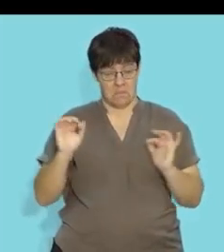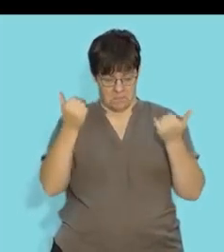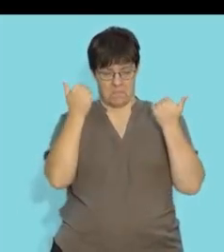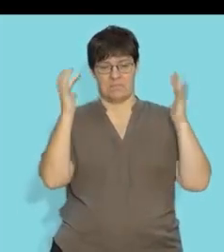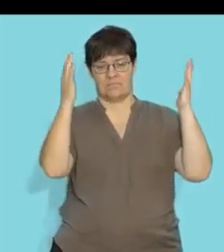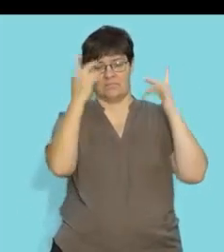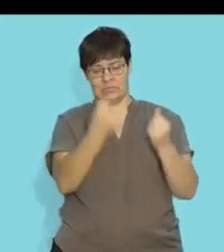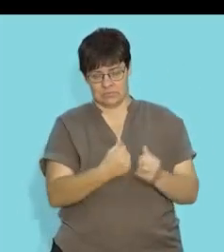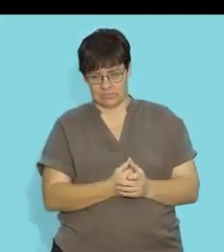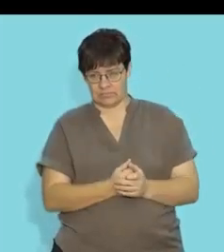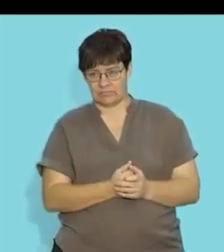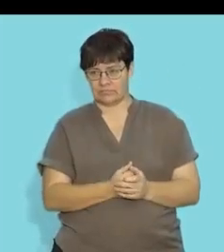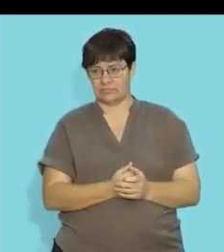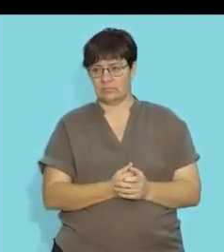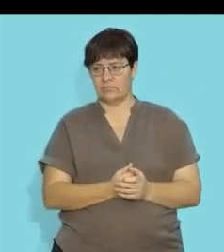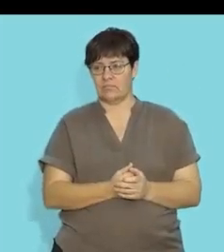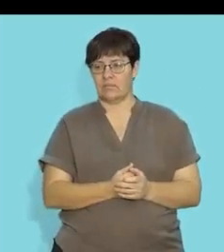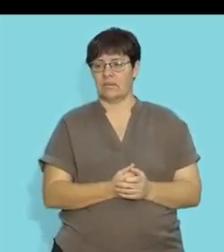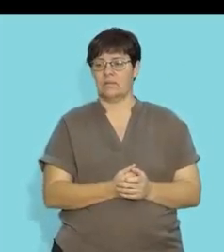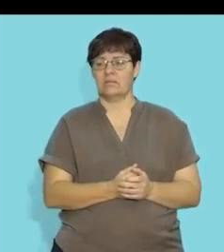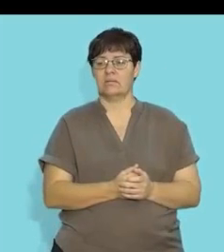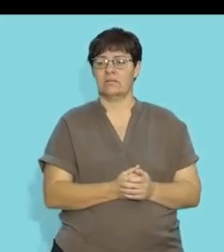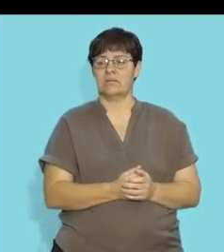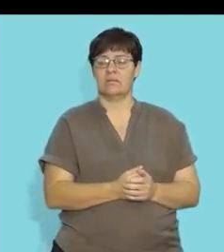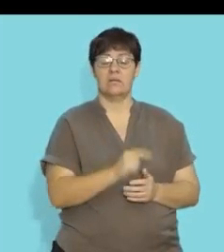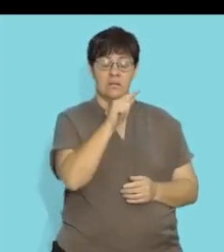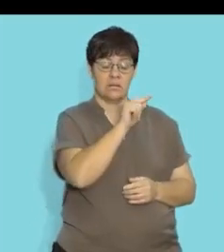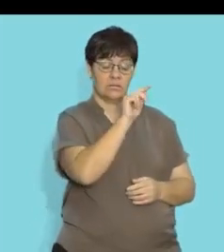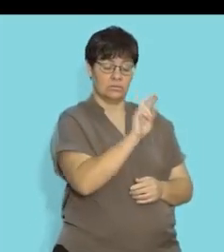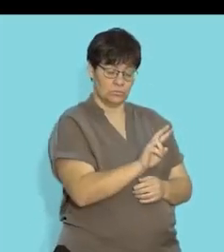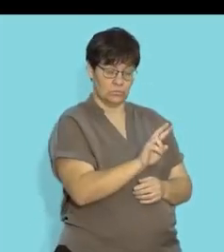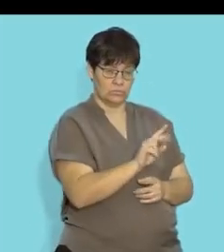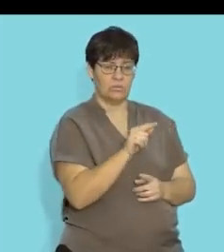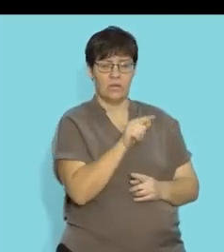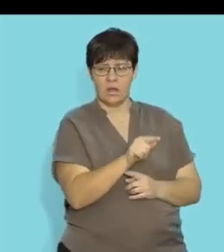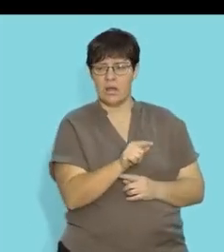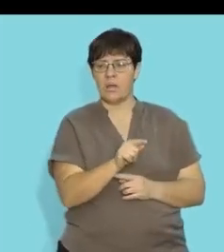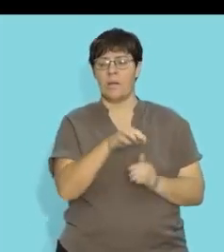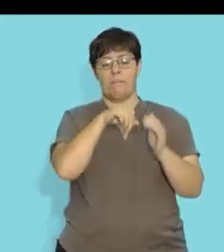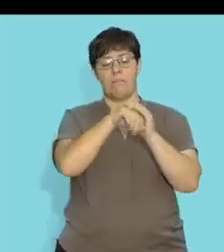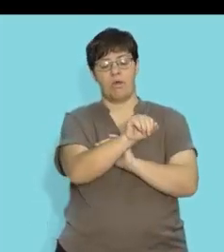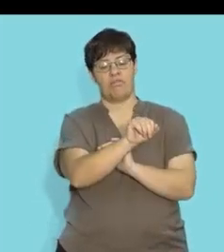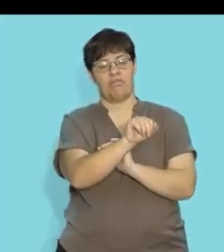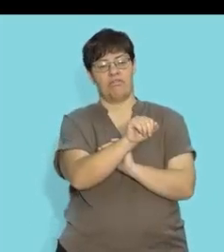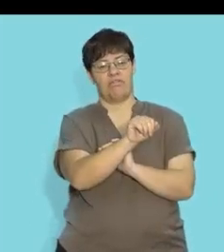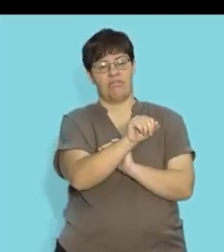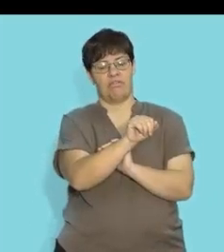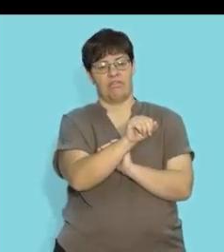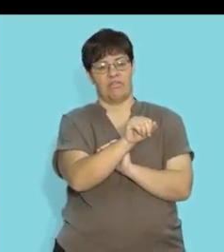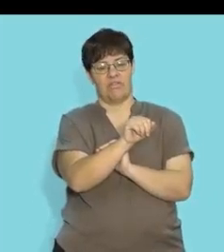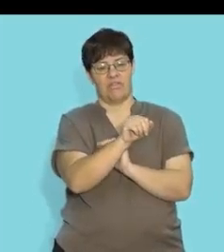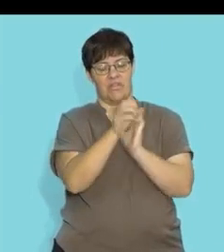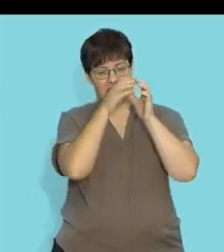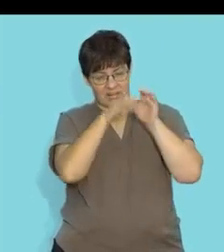the next term in column two and column one sorry is the birth canal now guys the birth canal